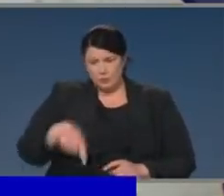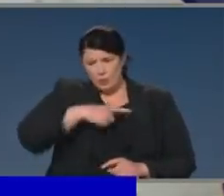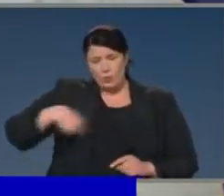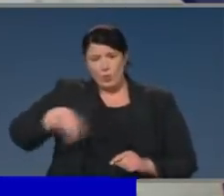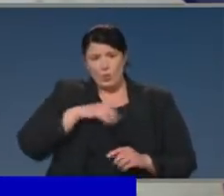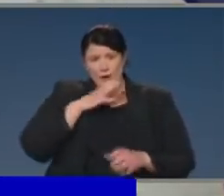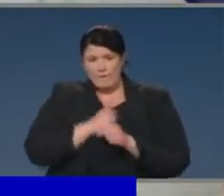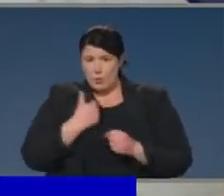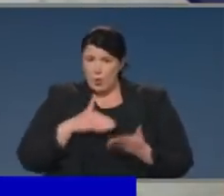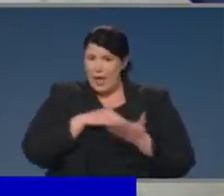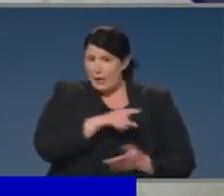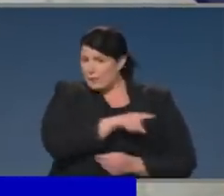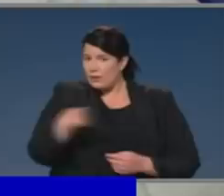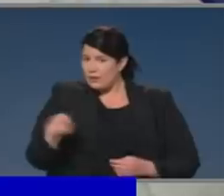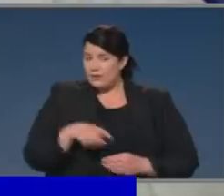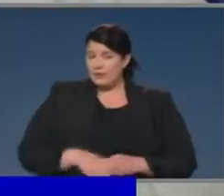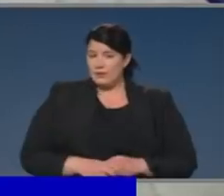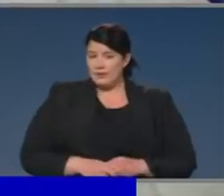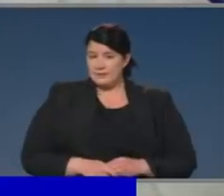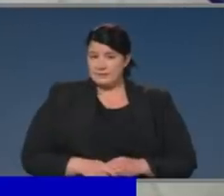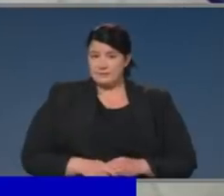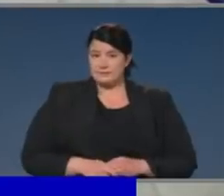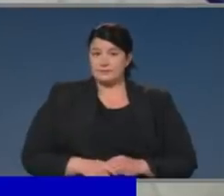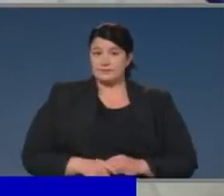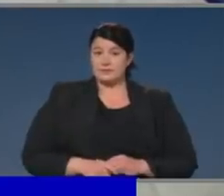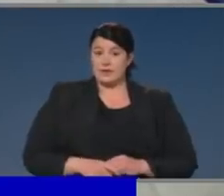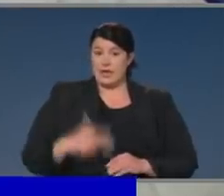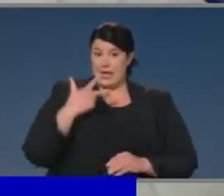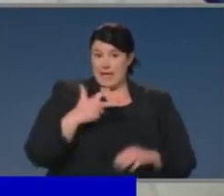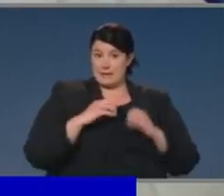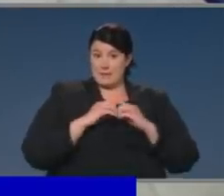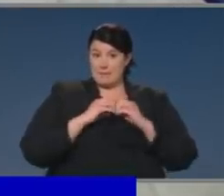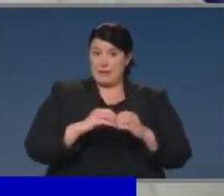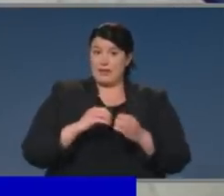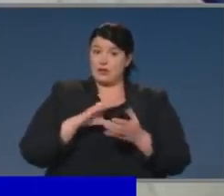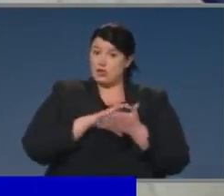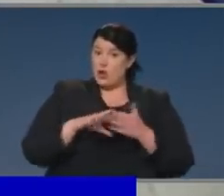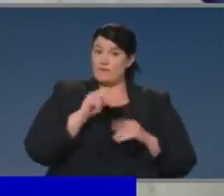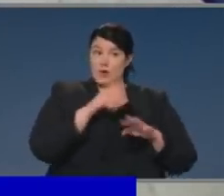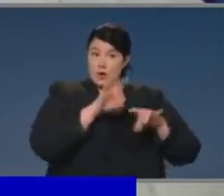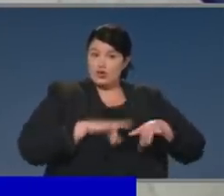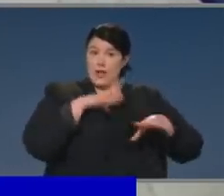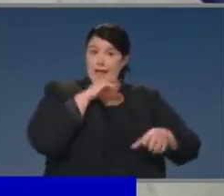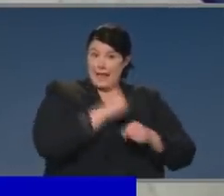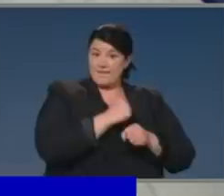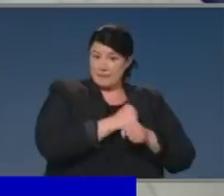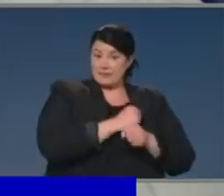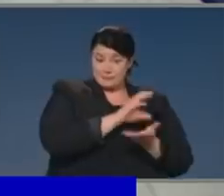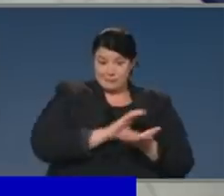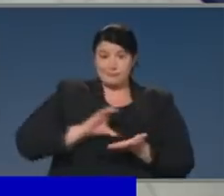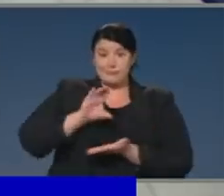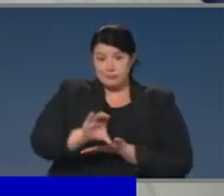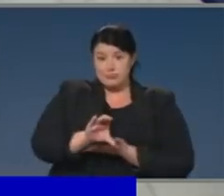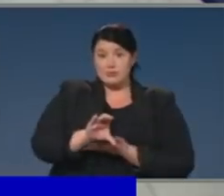update you that there's over $8 billion of Commonwealth investment, which has been allocated to the full